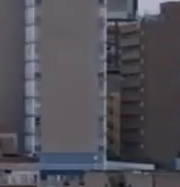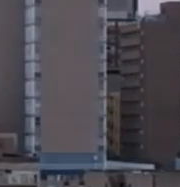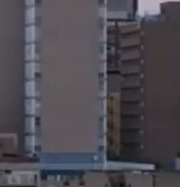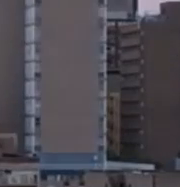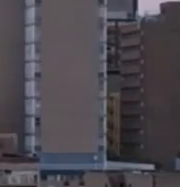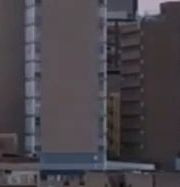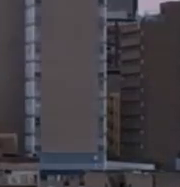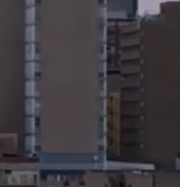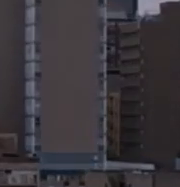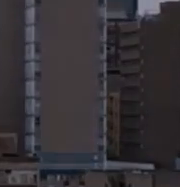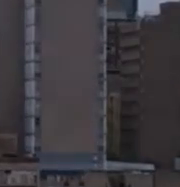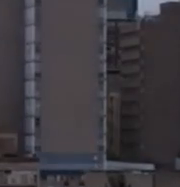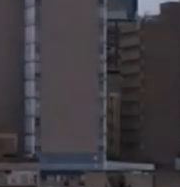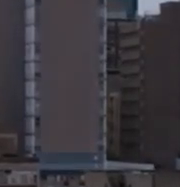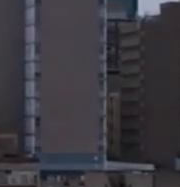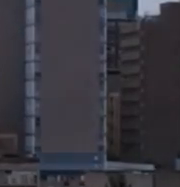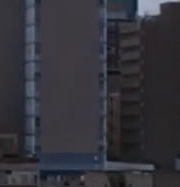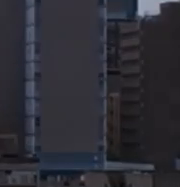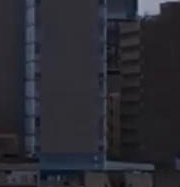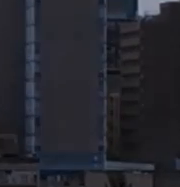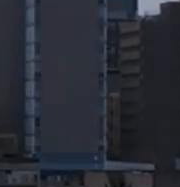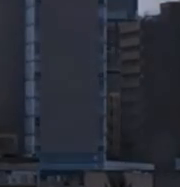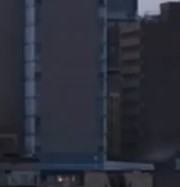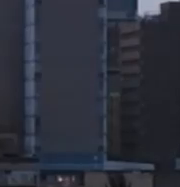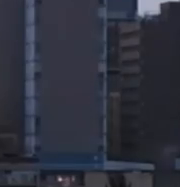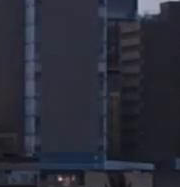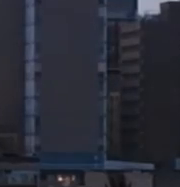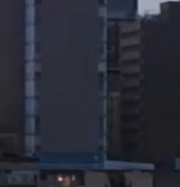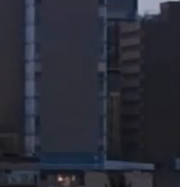What the do We'll be right back.